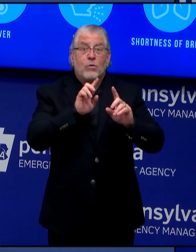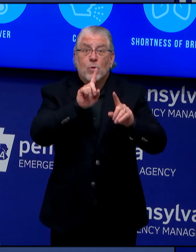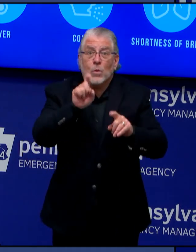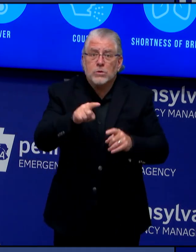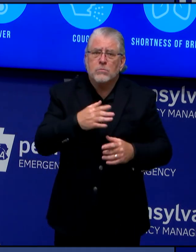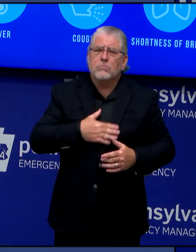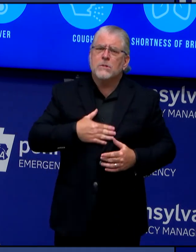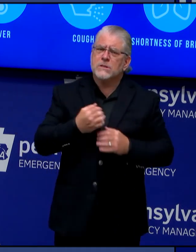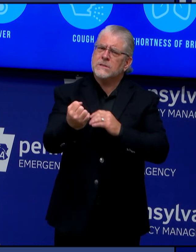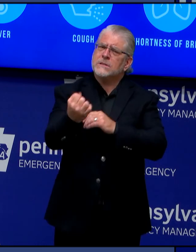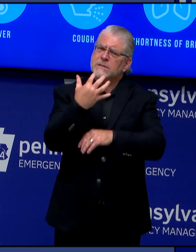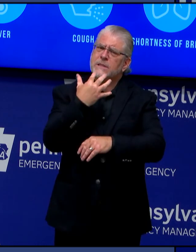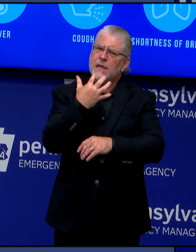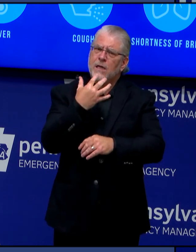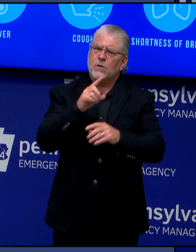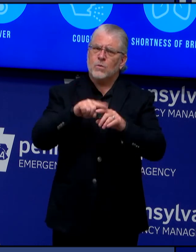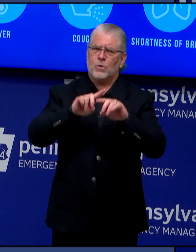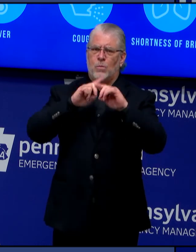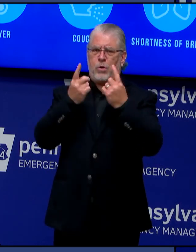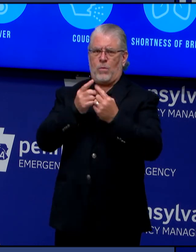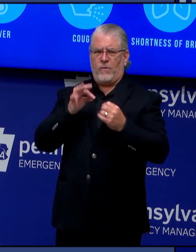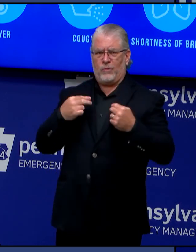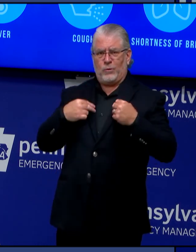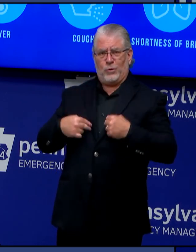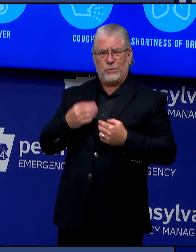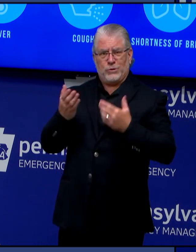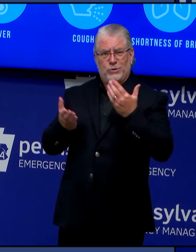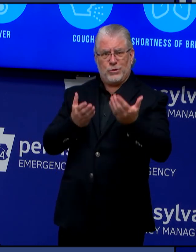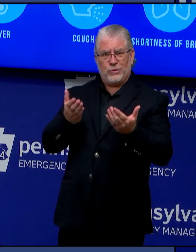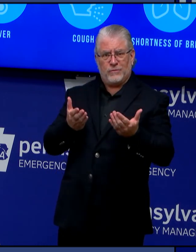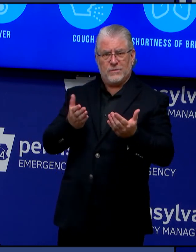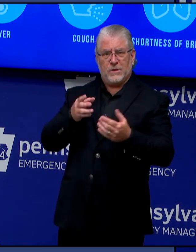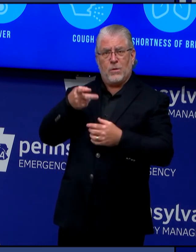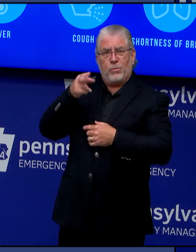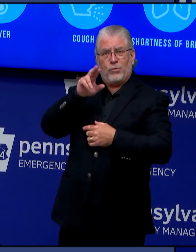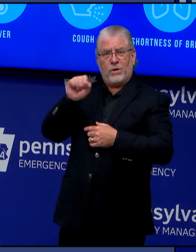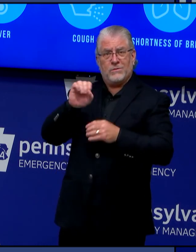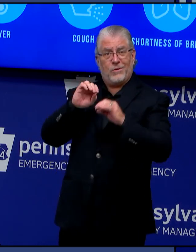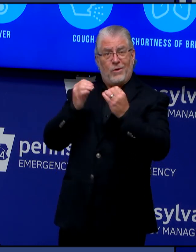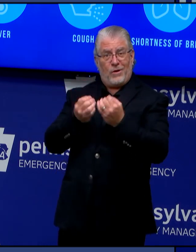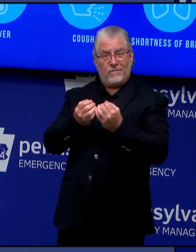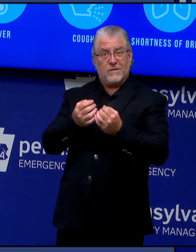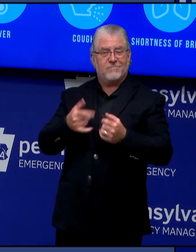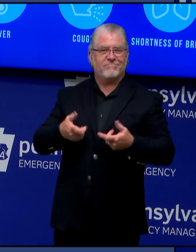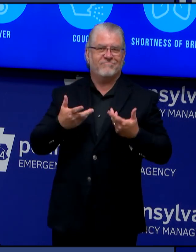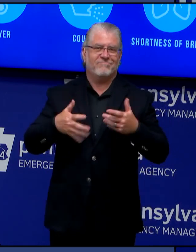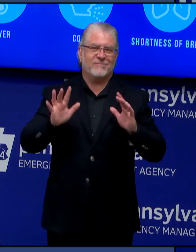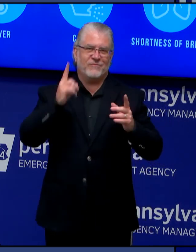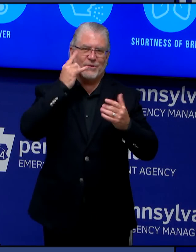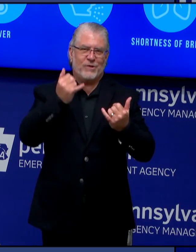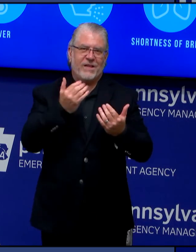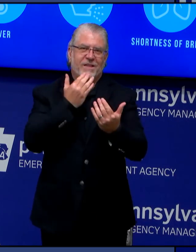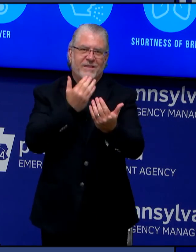submit them to the Department of Human Services Press Office. That concludes our briefing for today. Thank you.